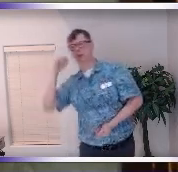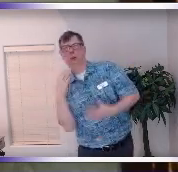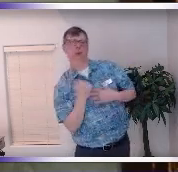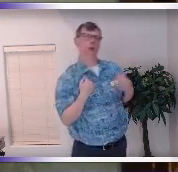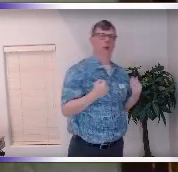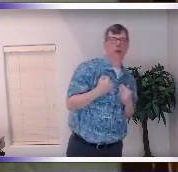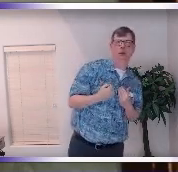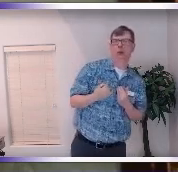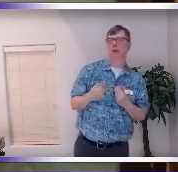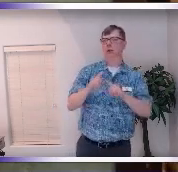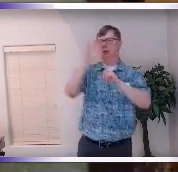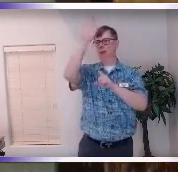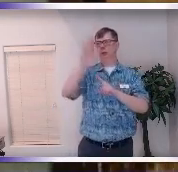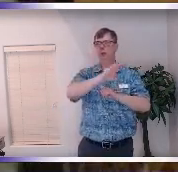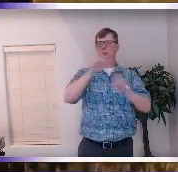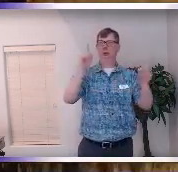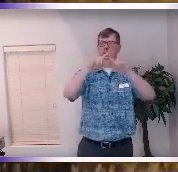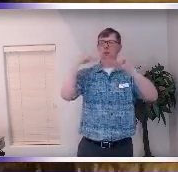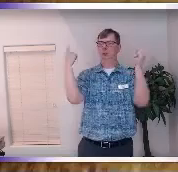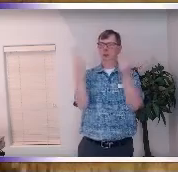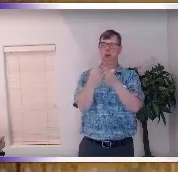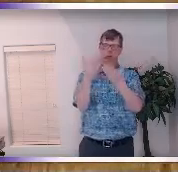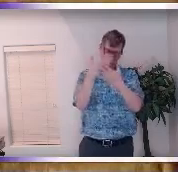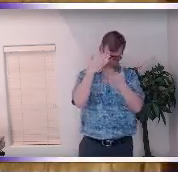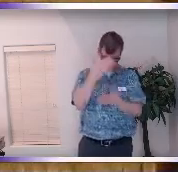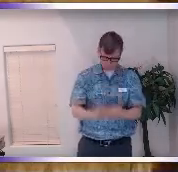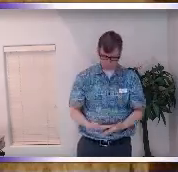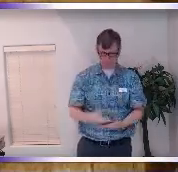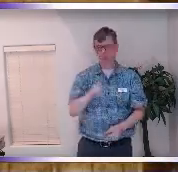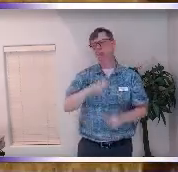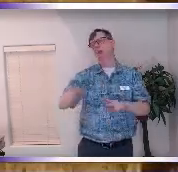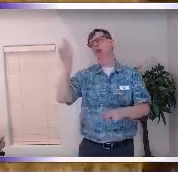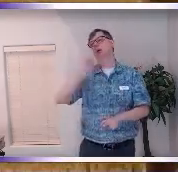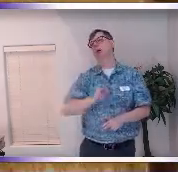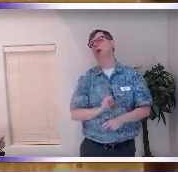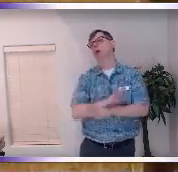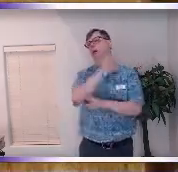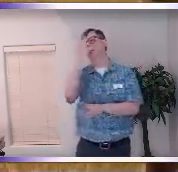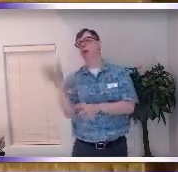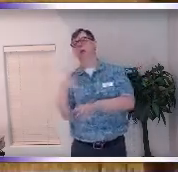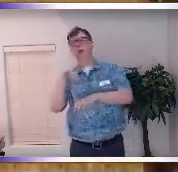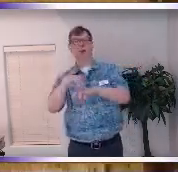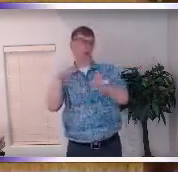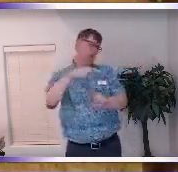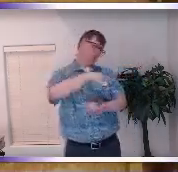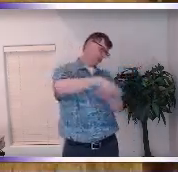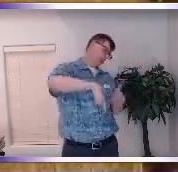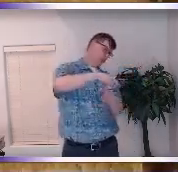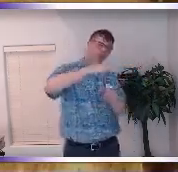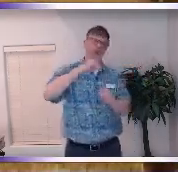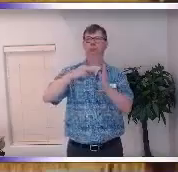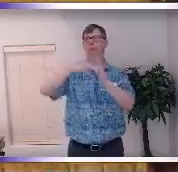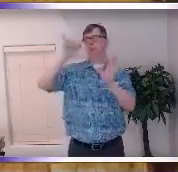the sacred in the seemingly mundane right we are all on this planet together newsflash